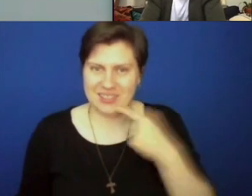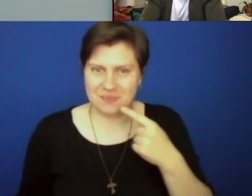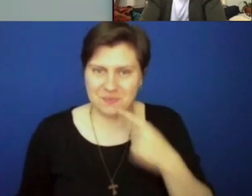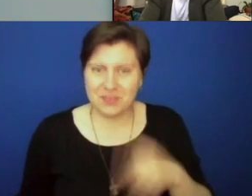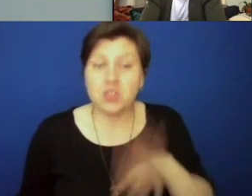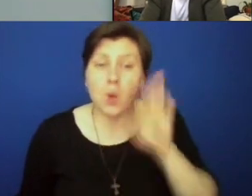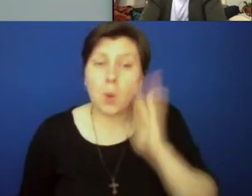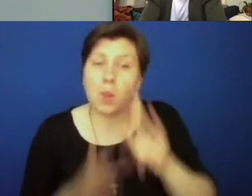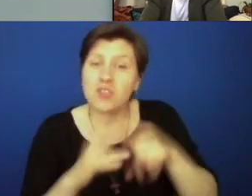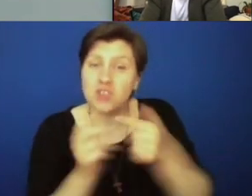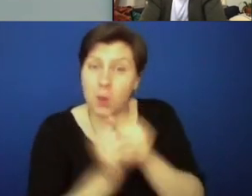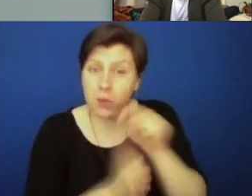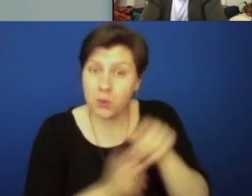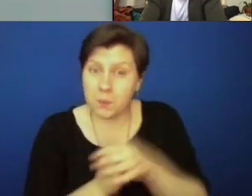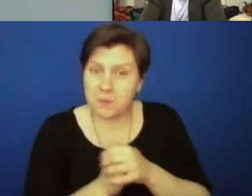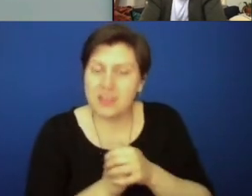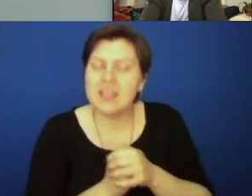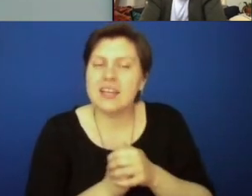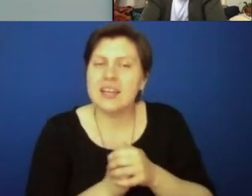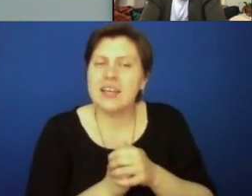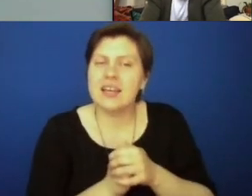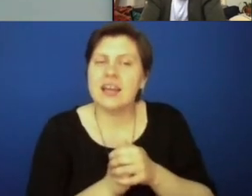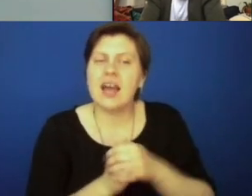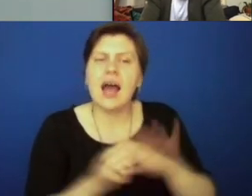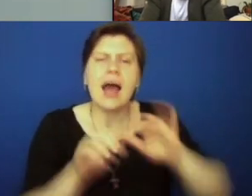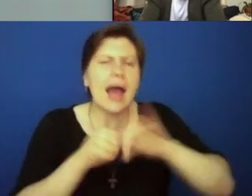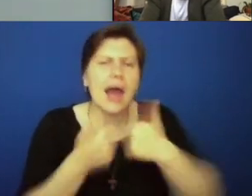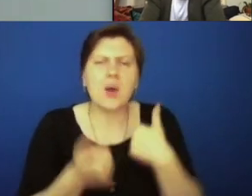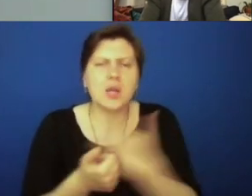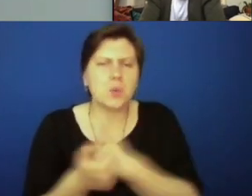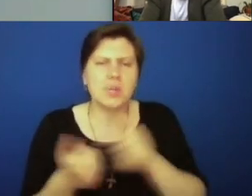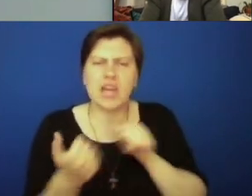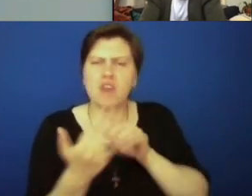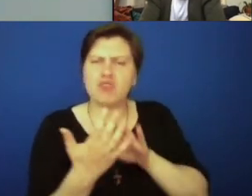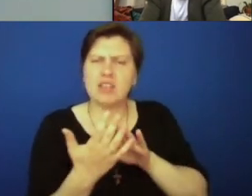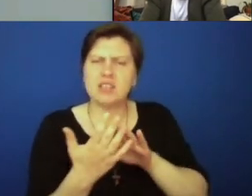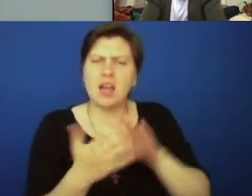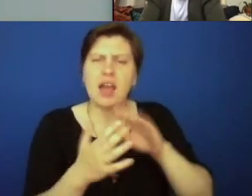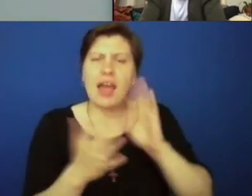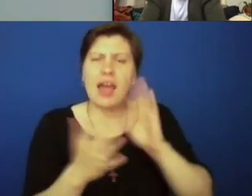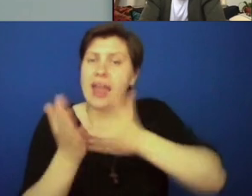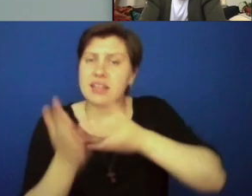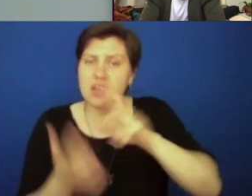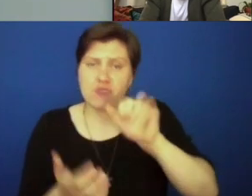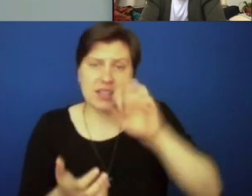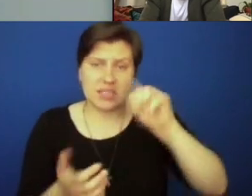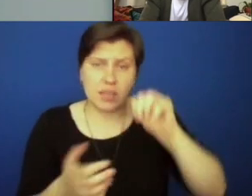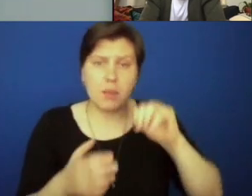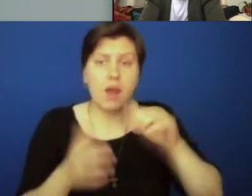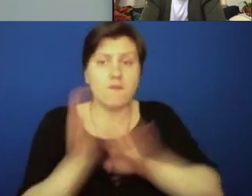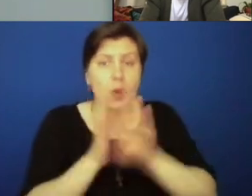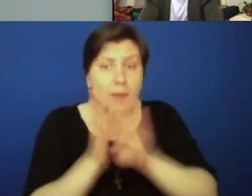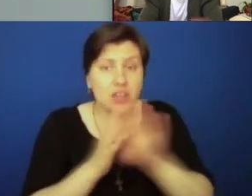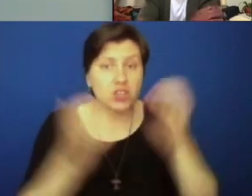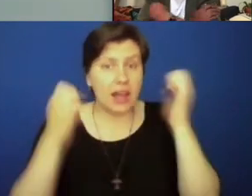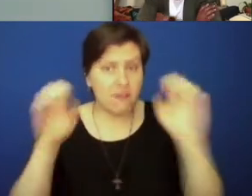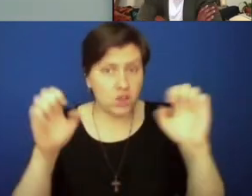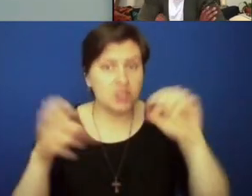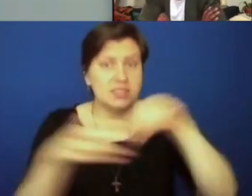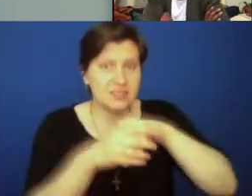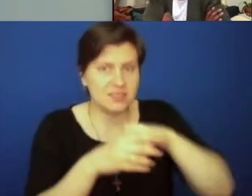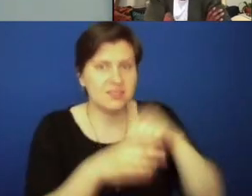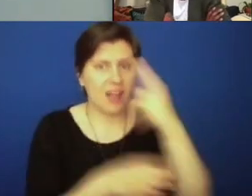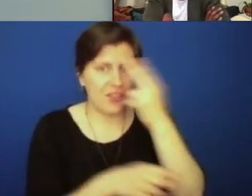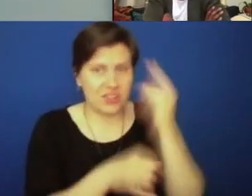And Ogechi, let me start with you for this question. Ken asks, how can we address anti-racism formation efforts in Catholic institutions?